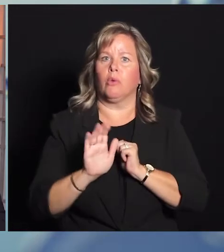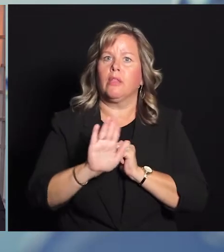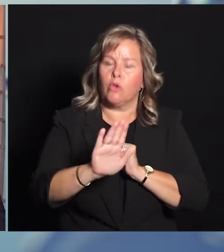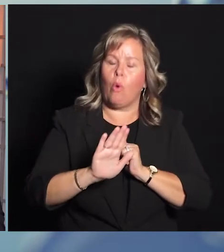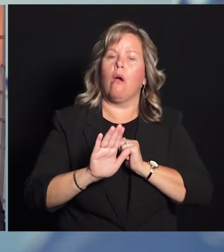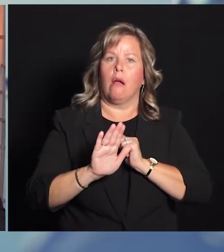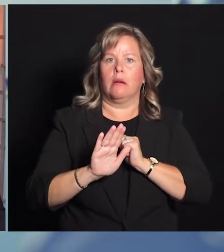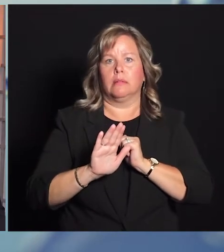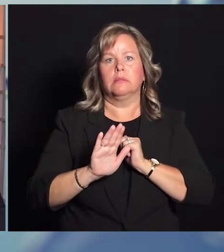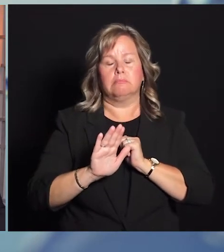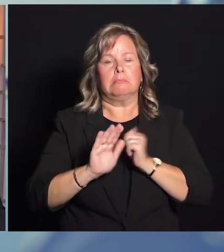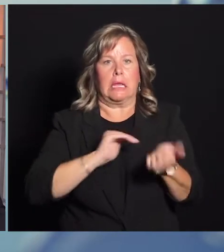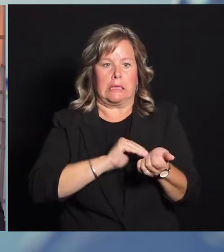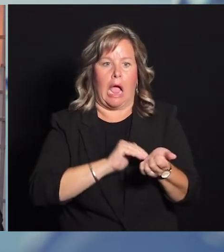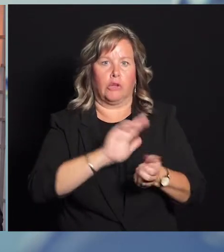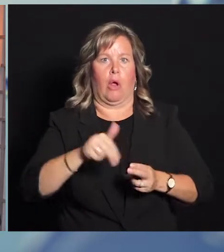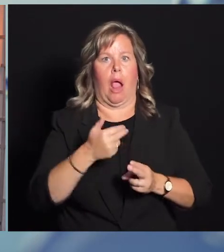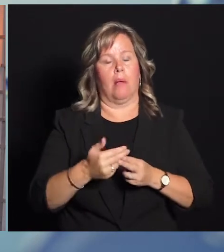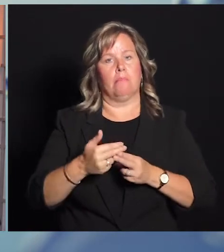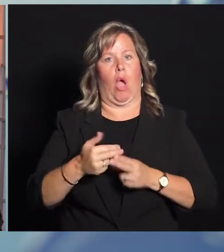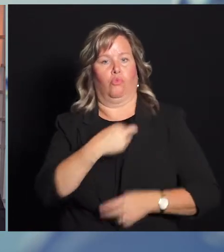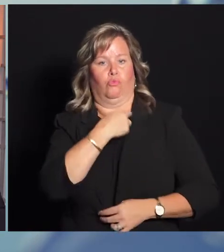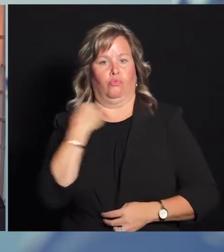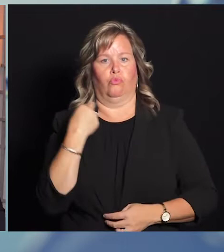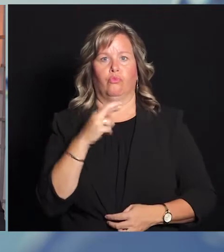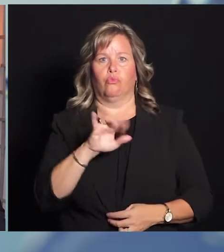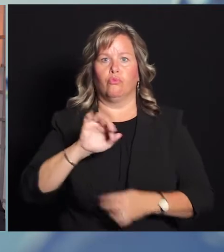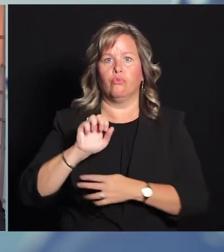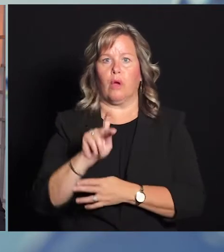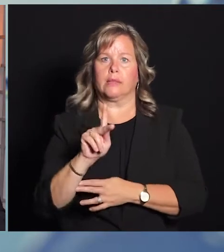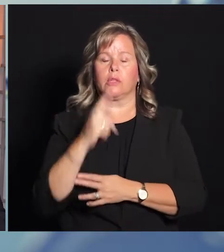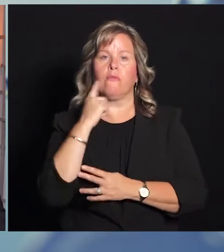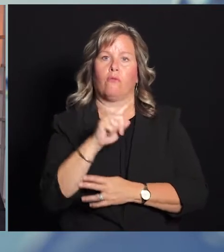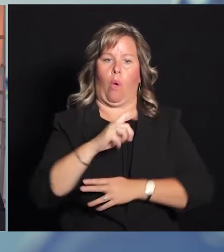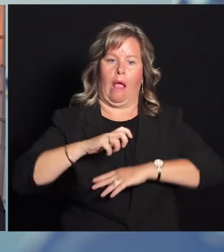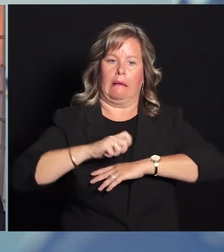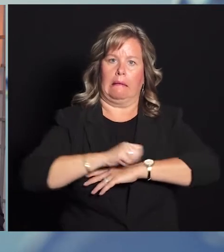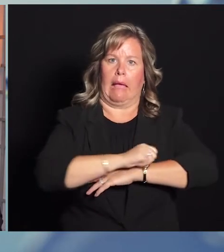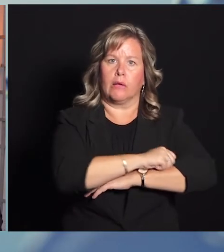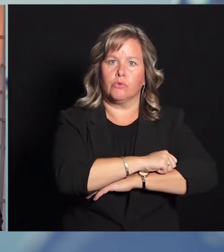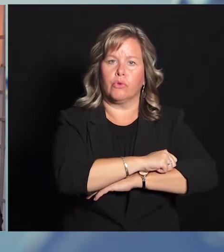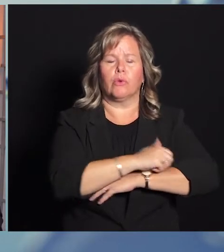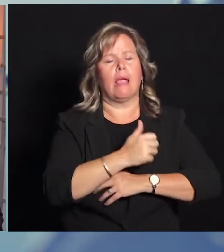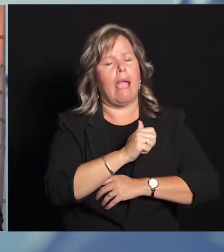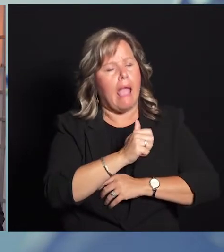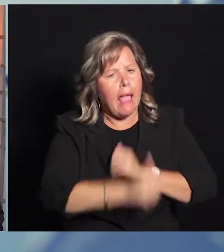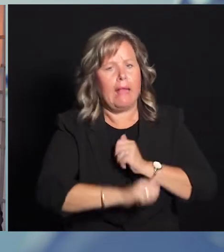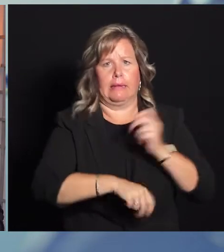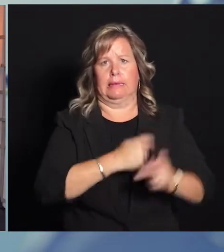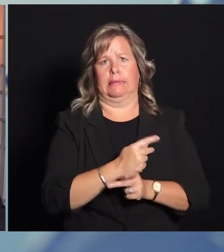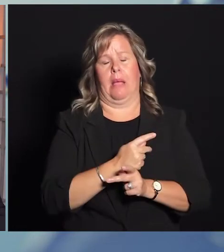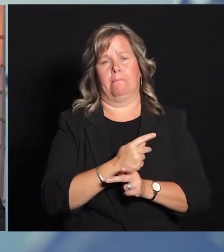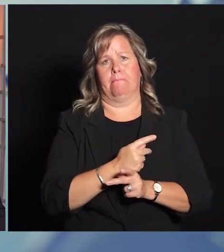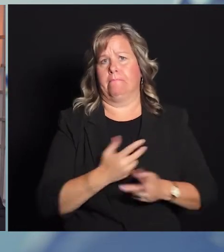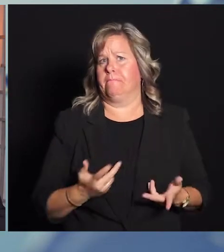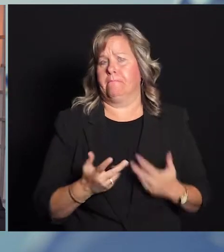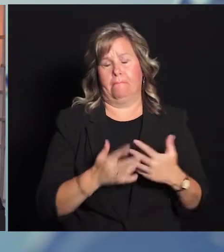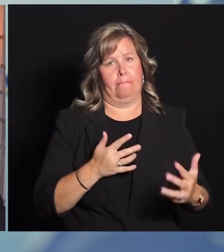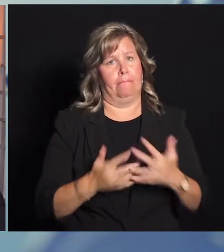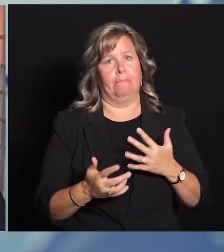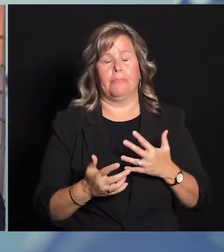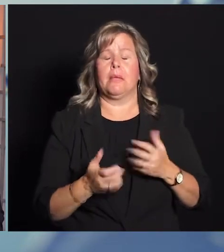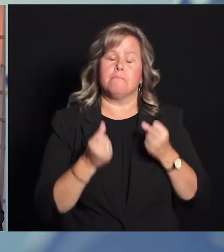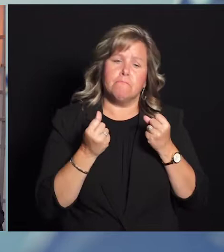about risk factors for cancer. Whether it's colorectal cancer or any other type of